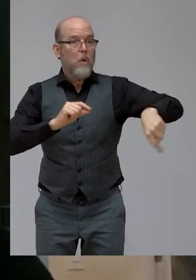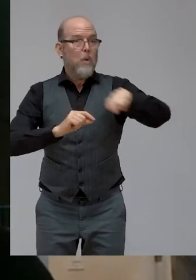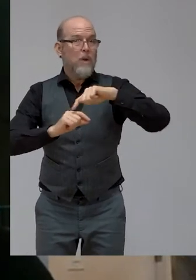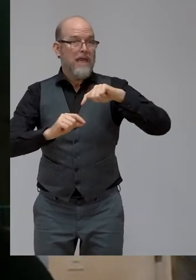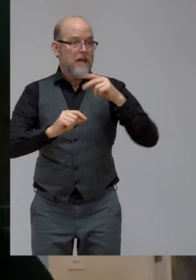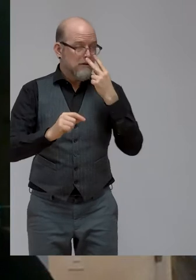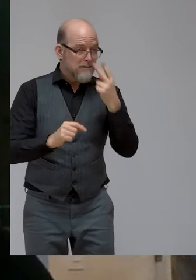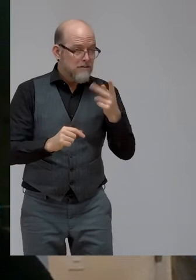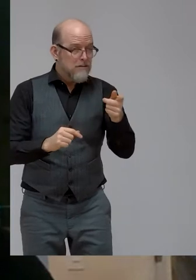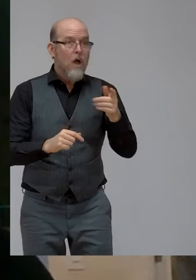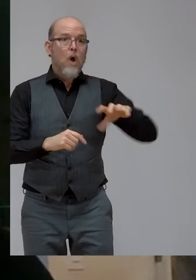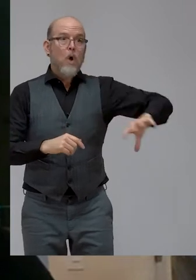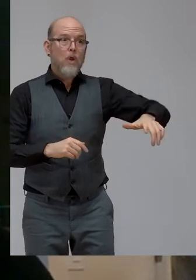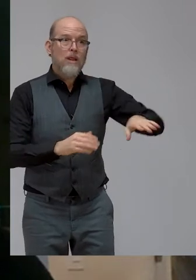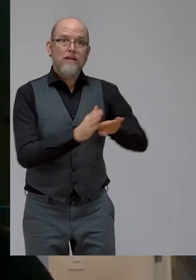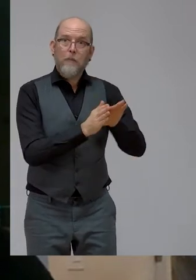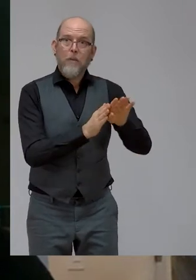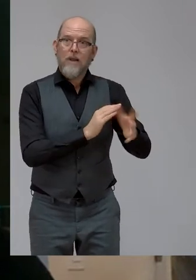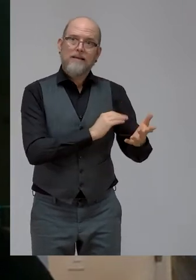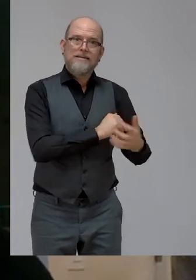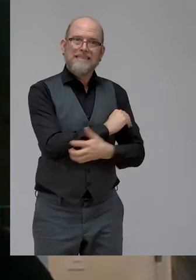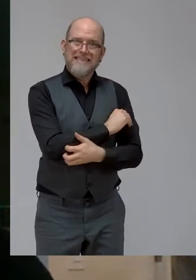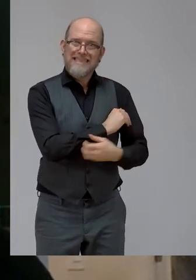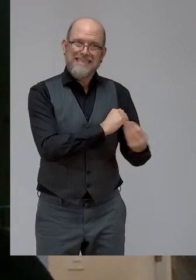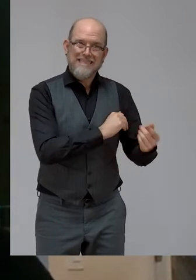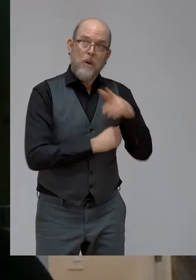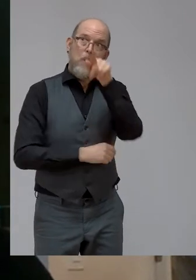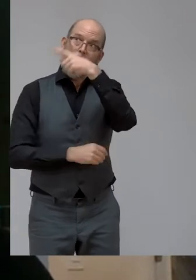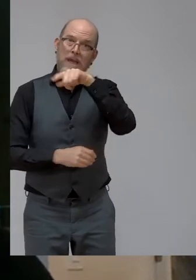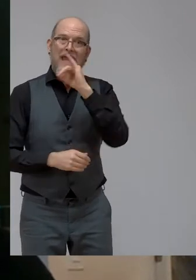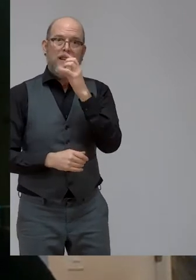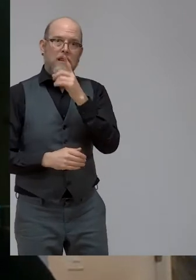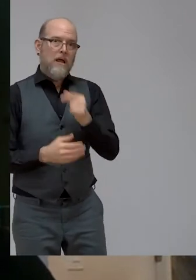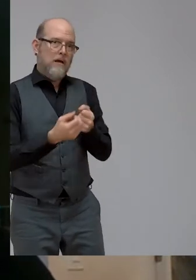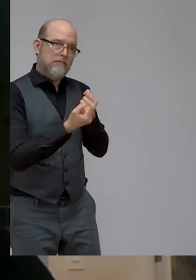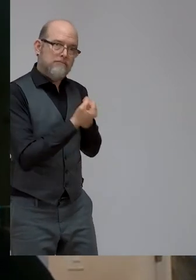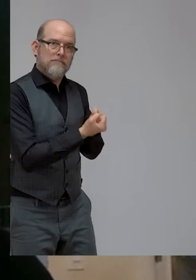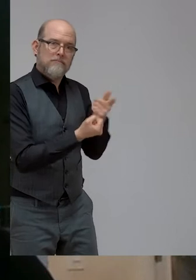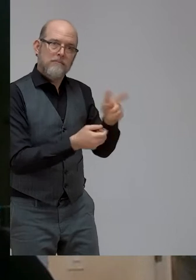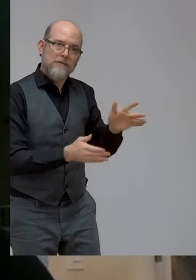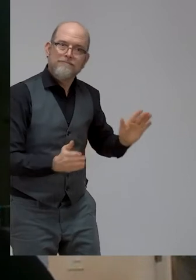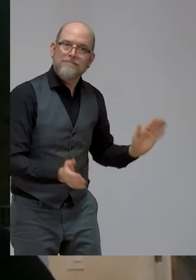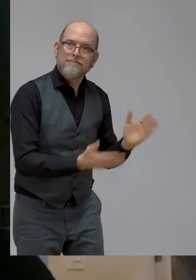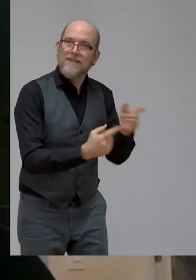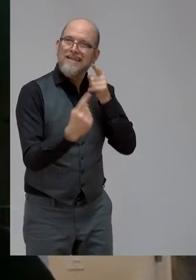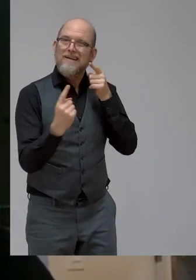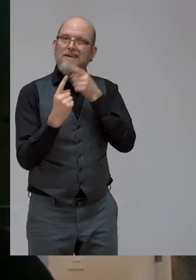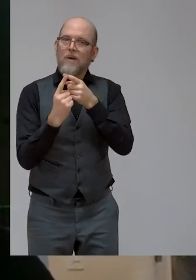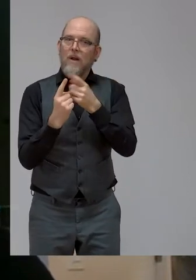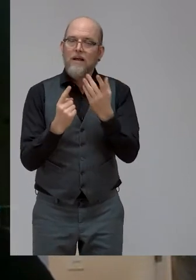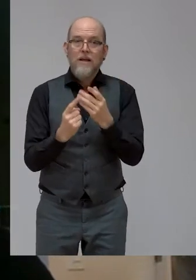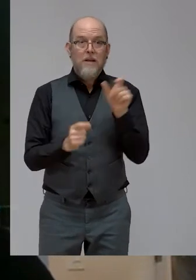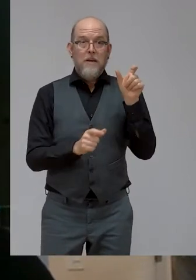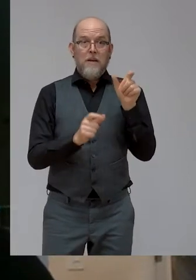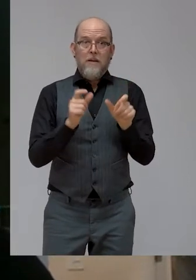unique opportunities to ensure the systematic inclusion of persons with disabilities in World Bank funding. of The